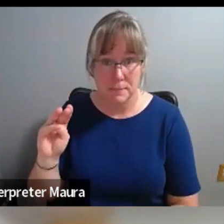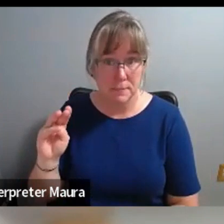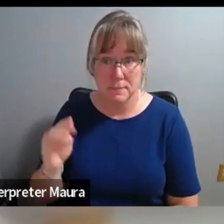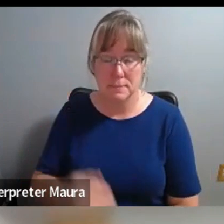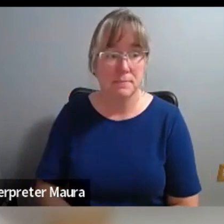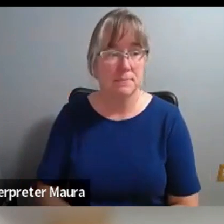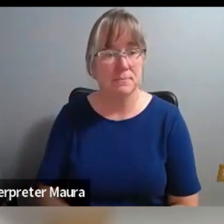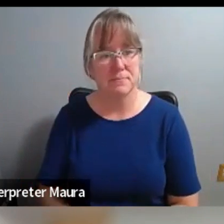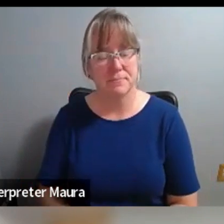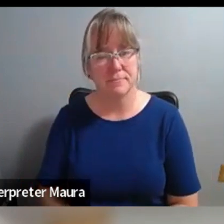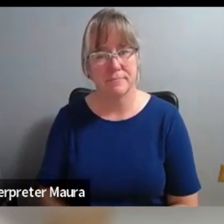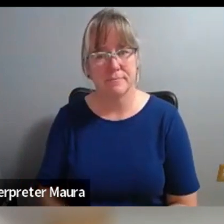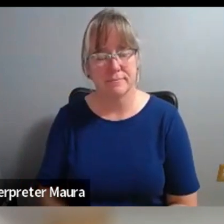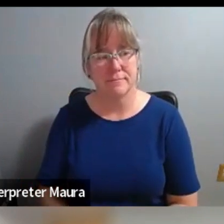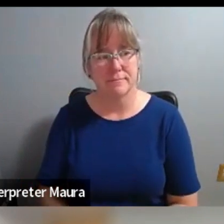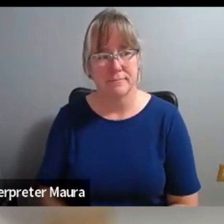I would say